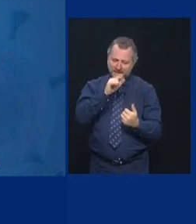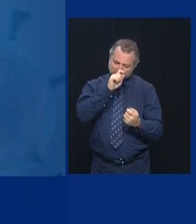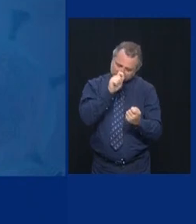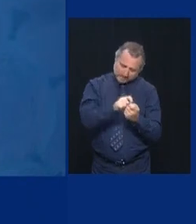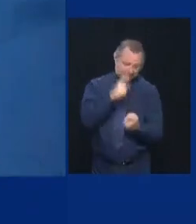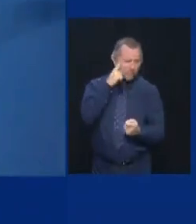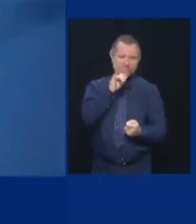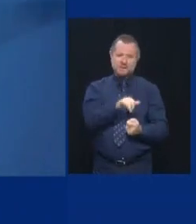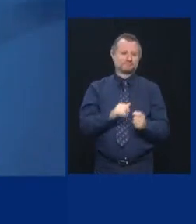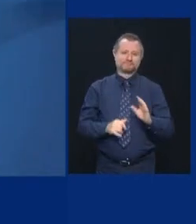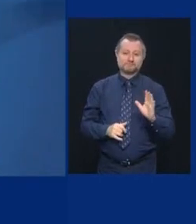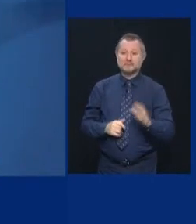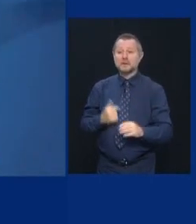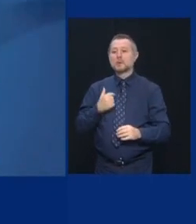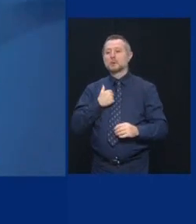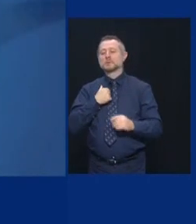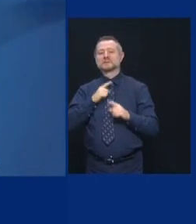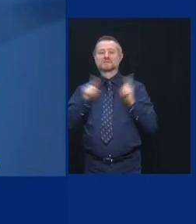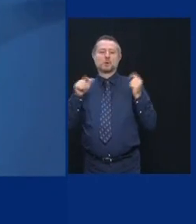we want to refine that template.